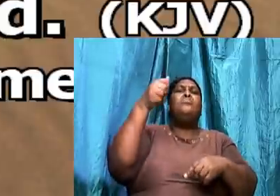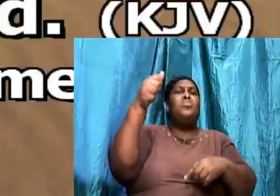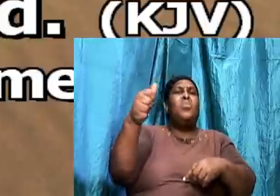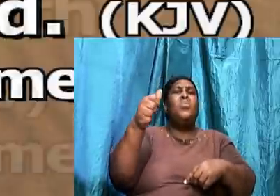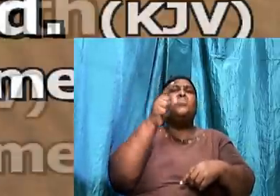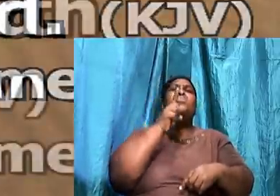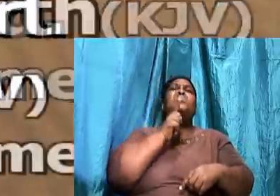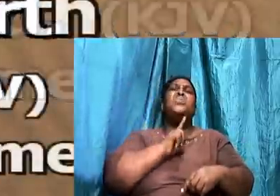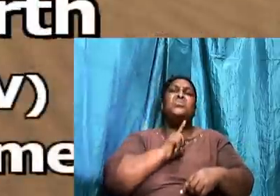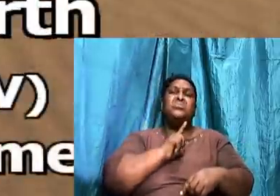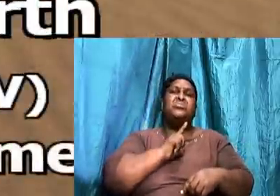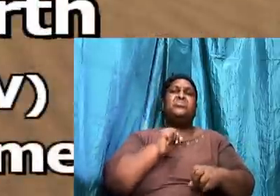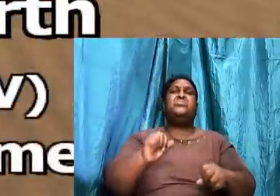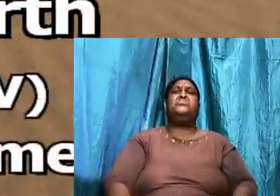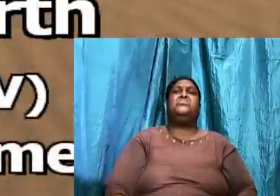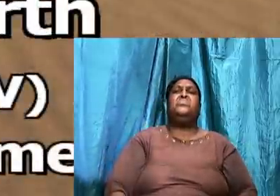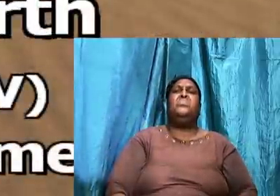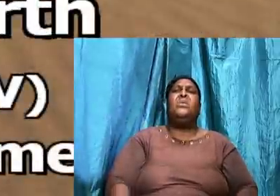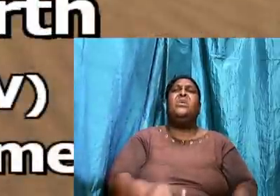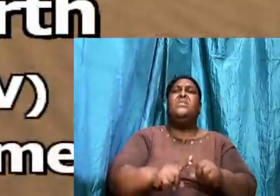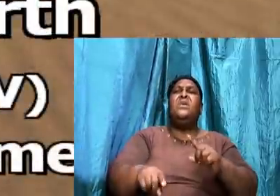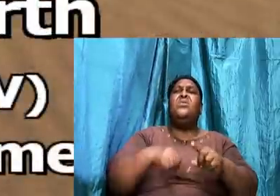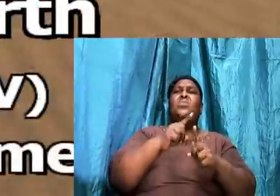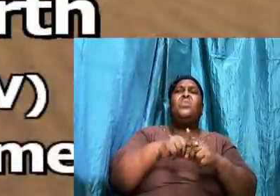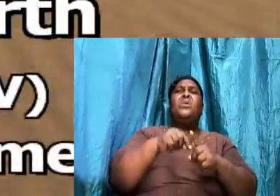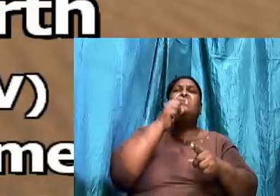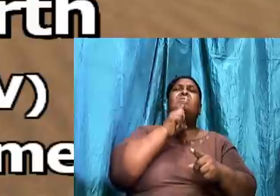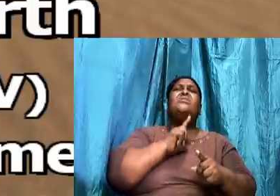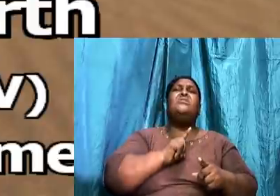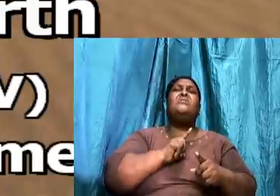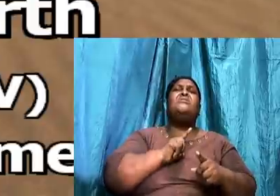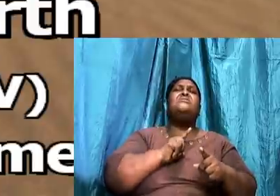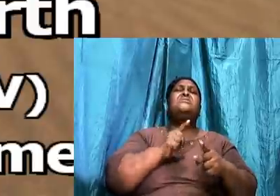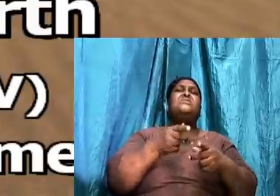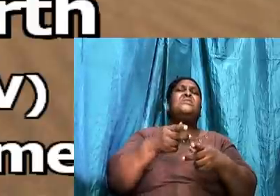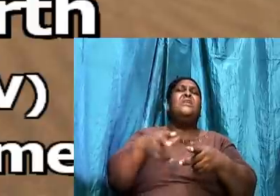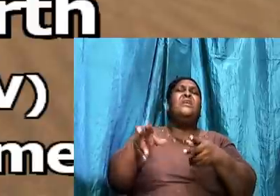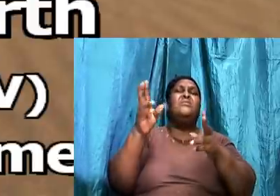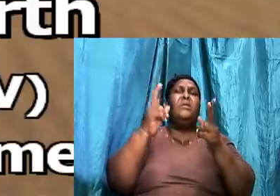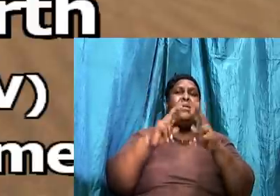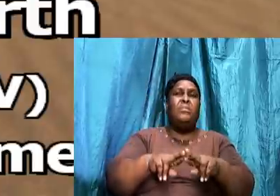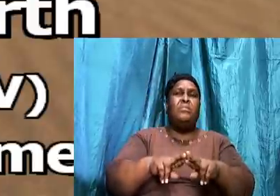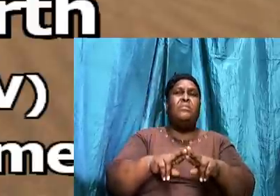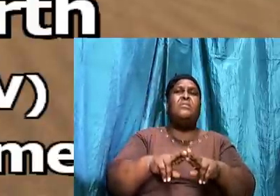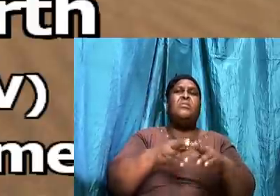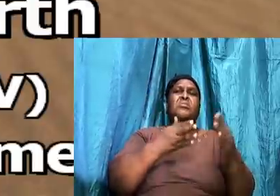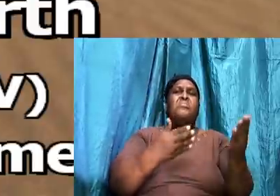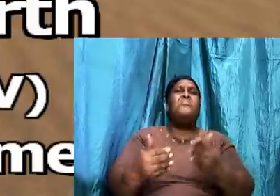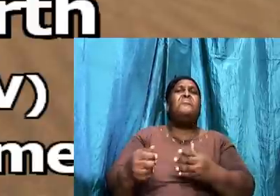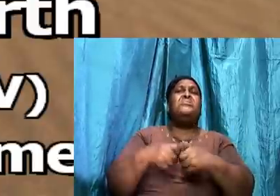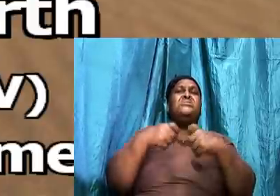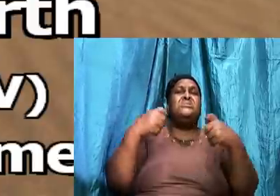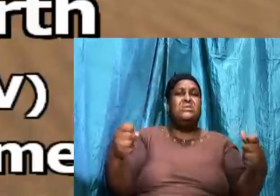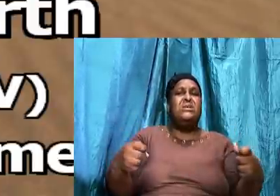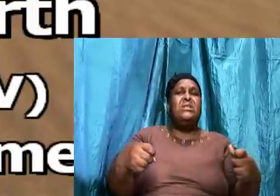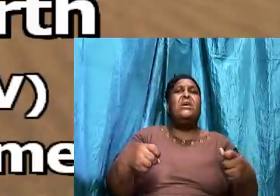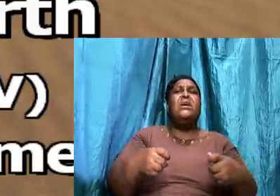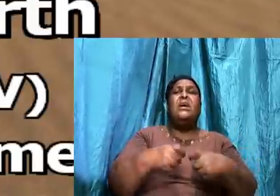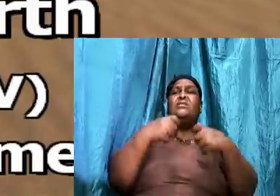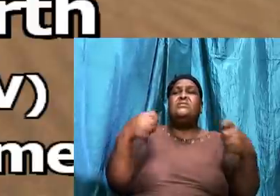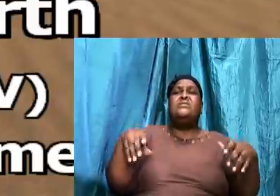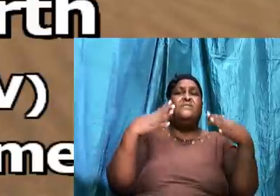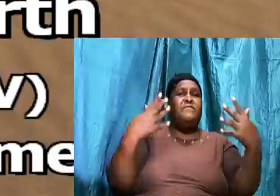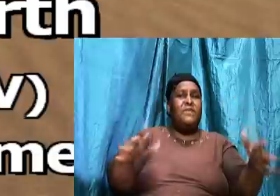entice. Then when the lust is conceived. It bringeth forth sin. And